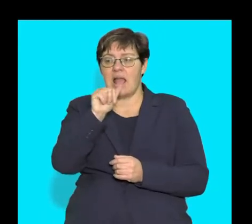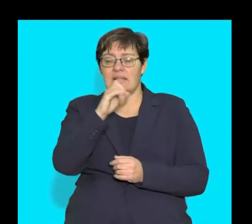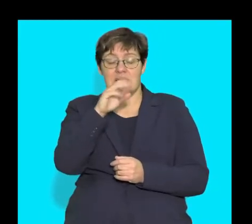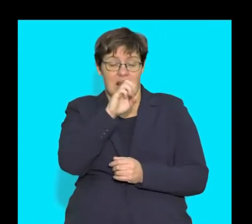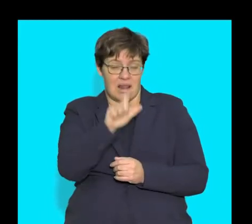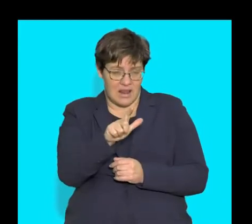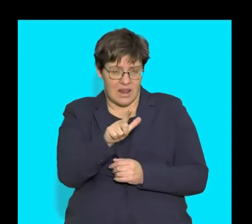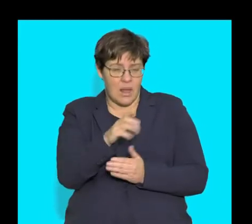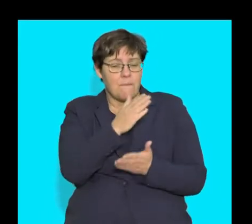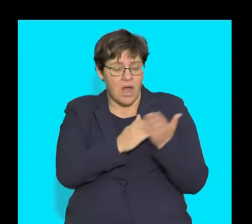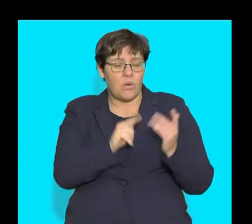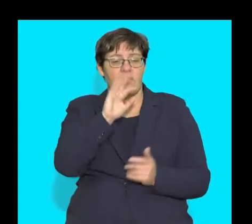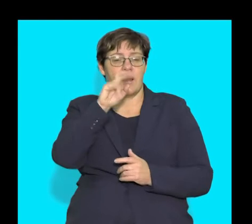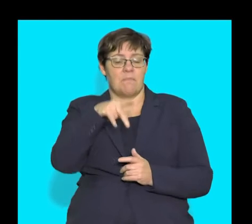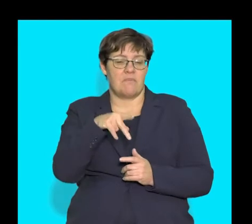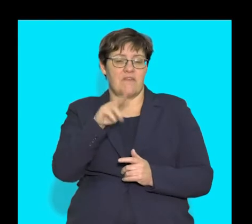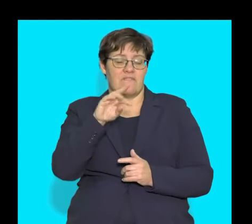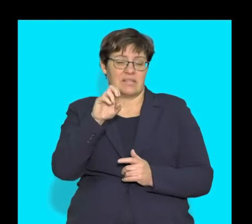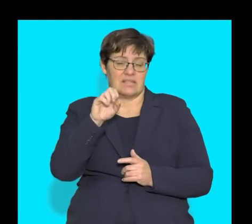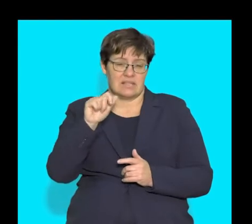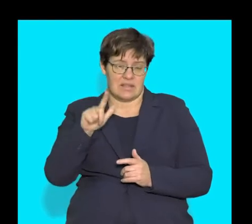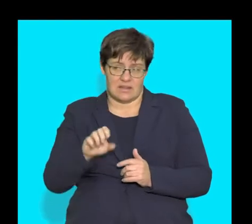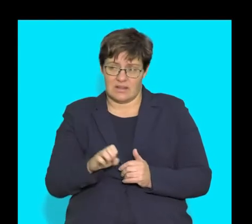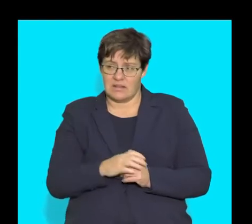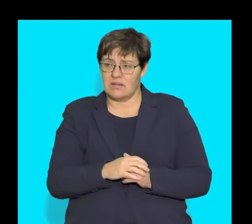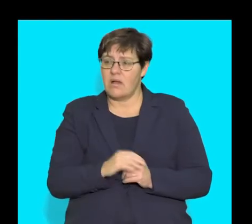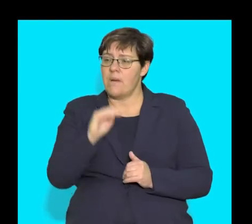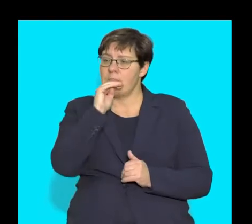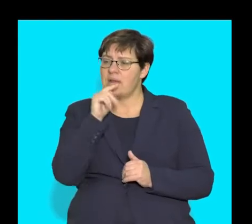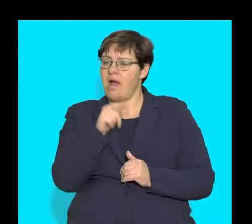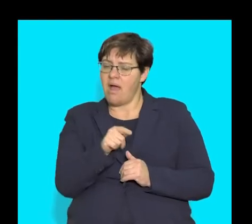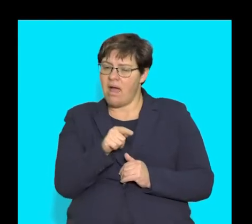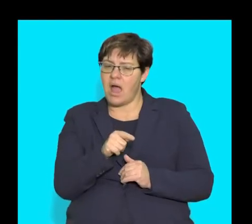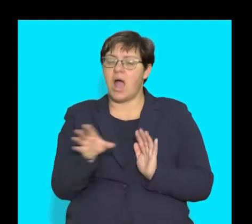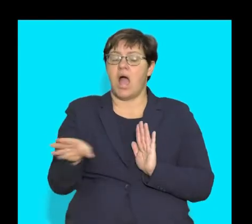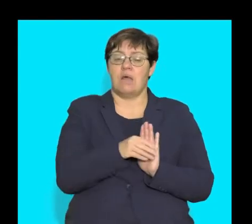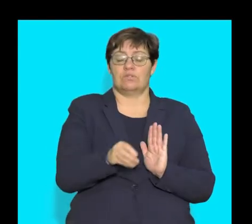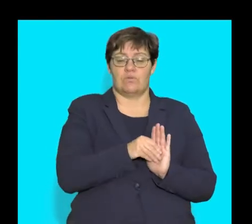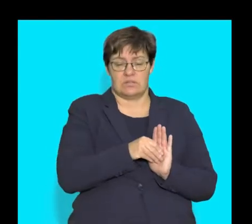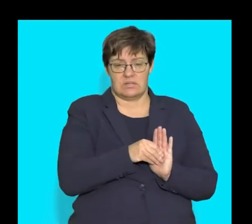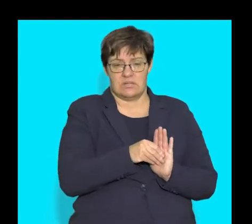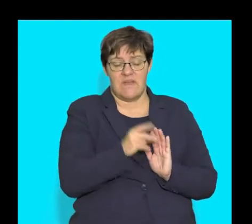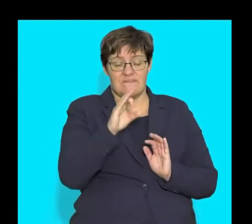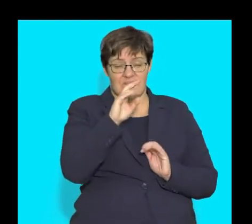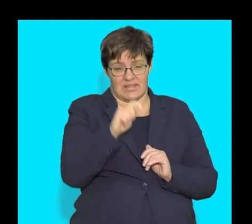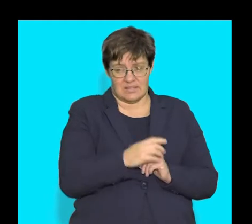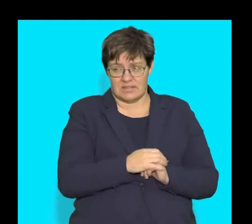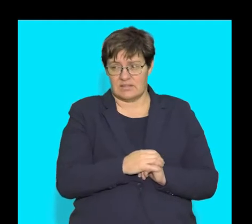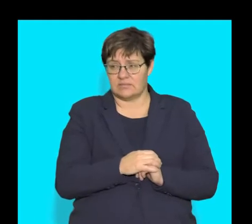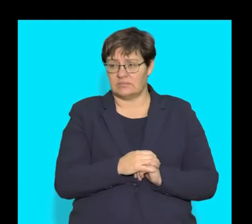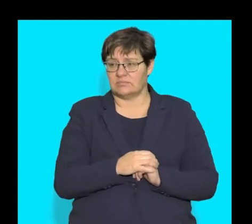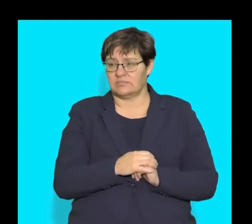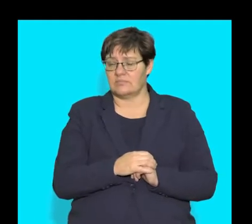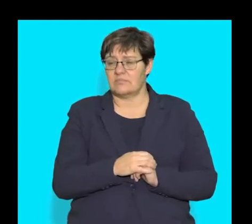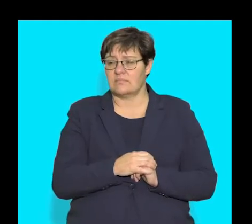lacteal, which is part of the lymph vessel. And that is important in the absorption of the digested fat.